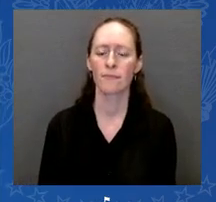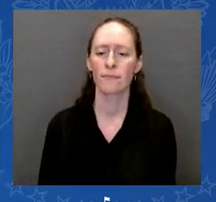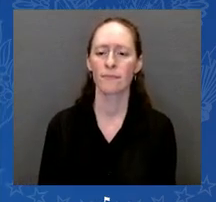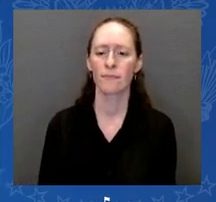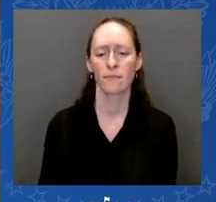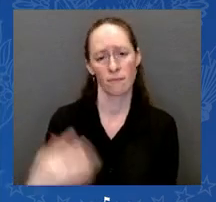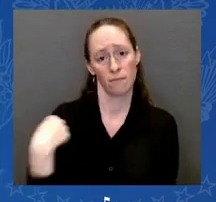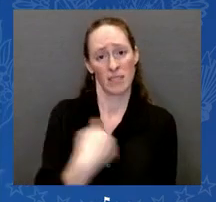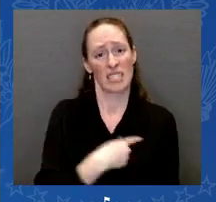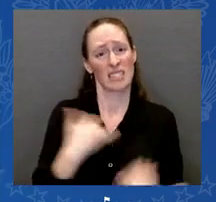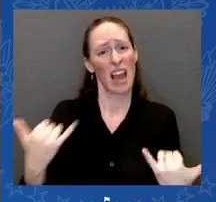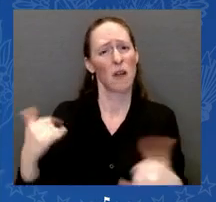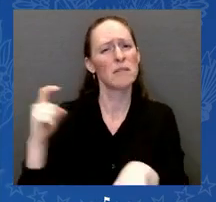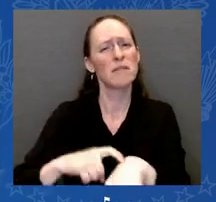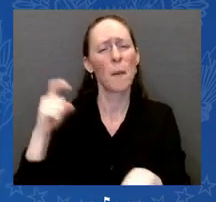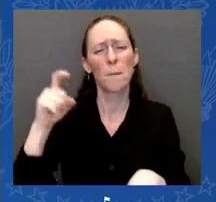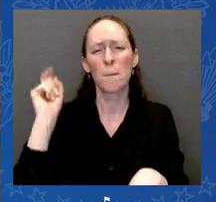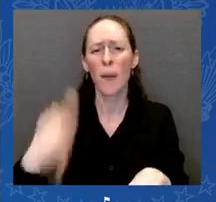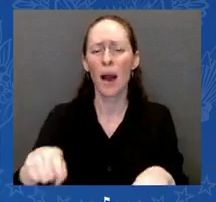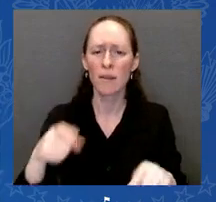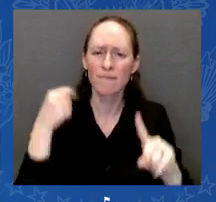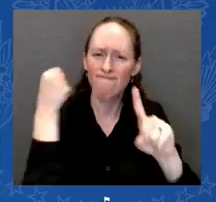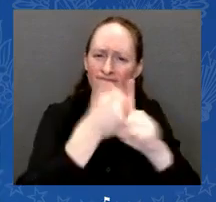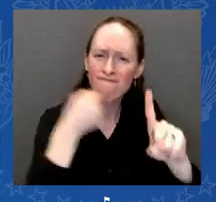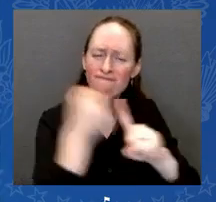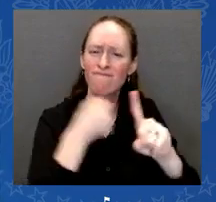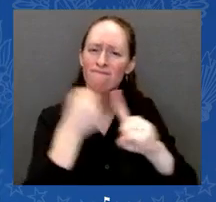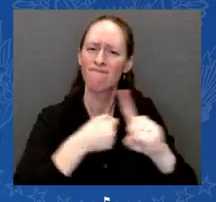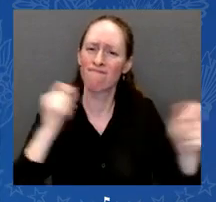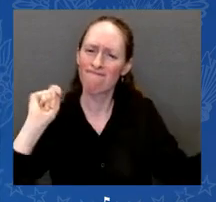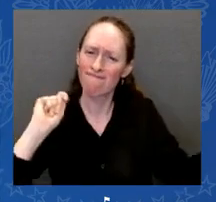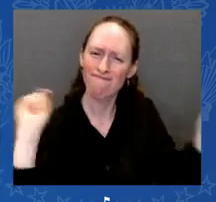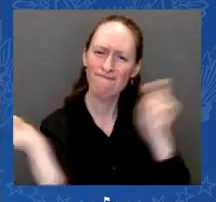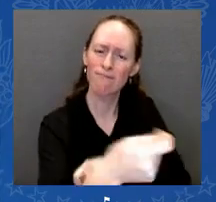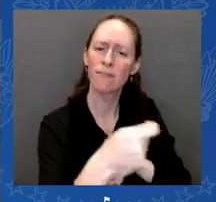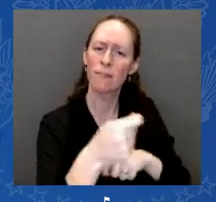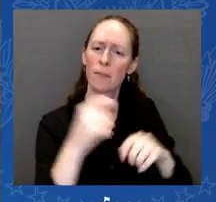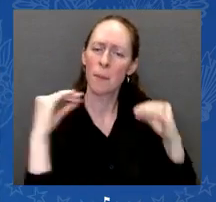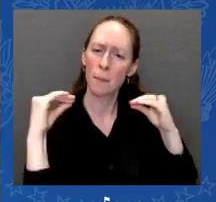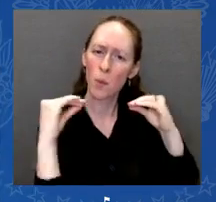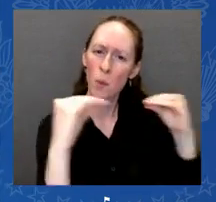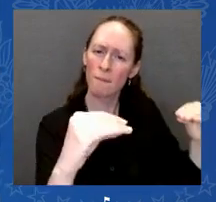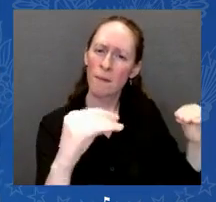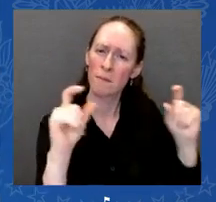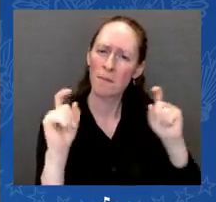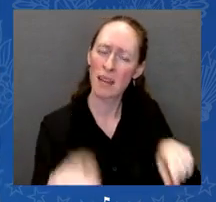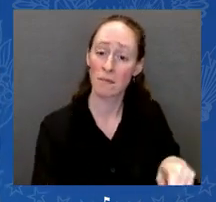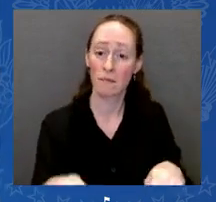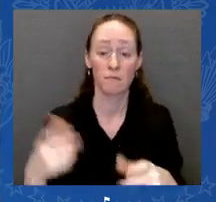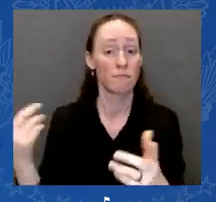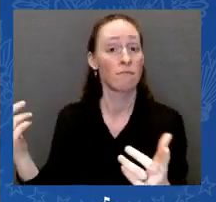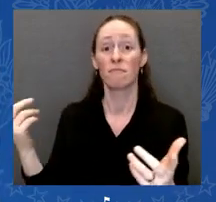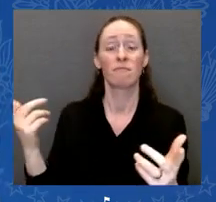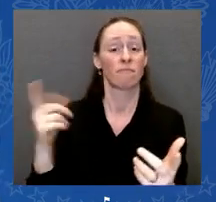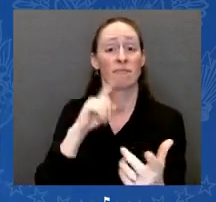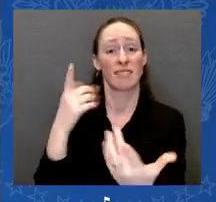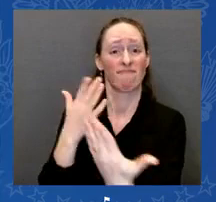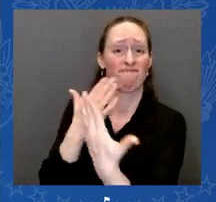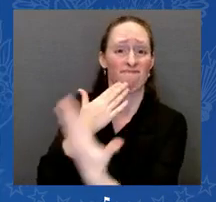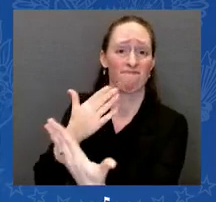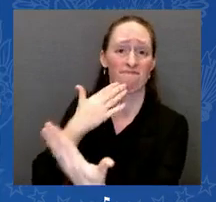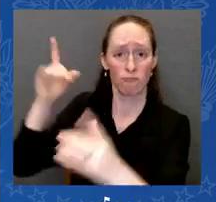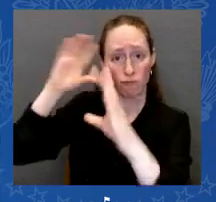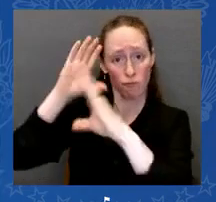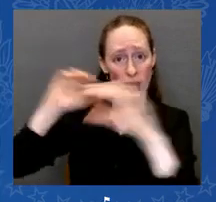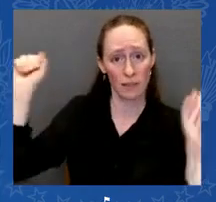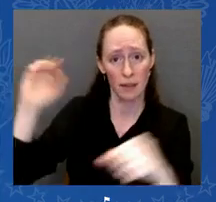has begun. President Joe Biden has passed executive actions and Steve Dettelbeck has